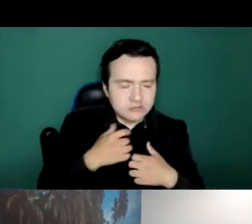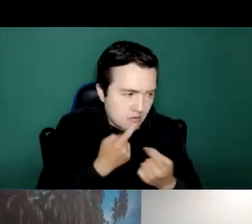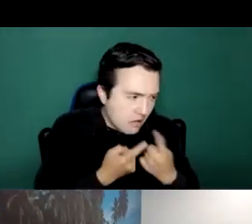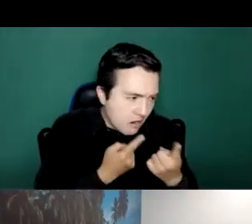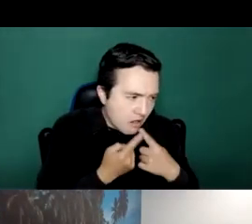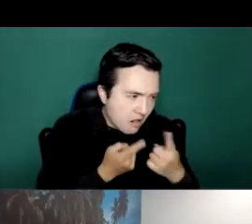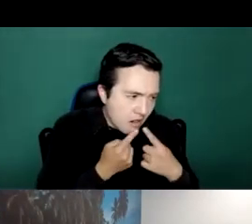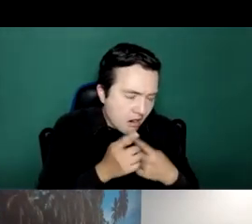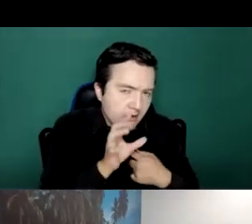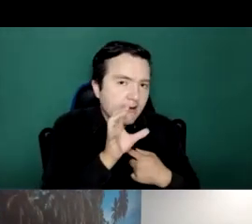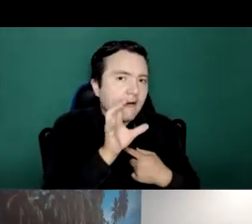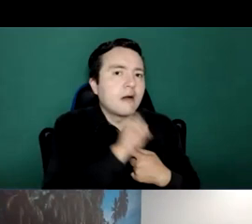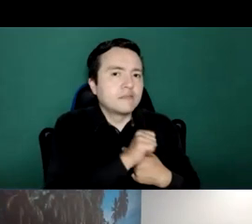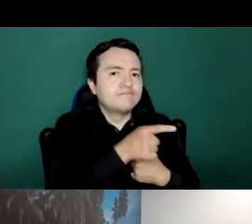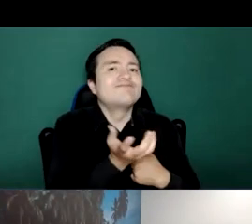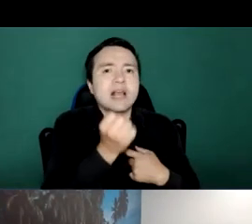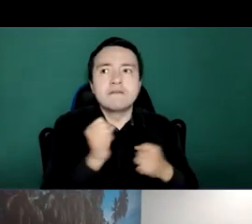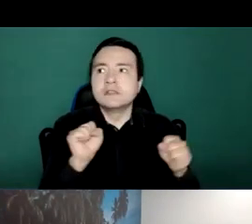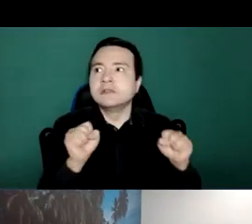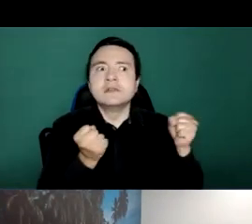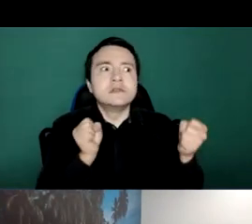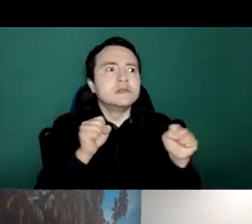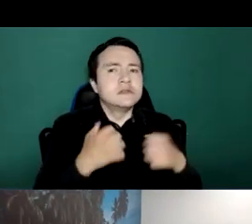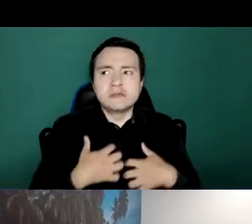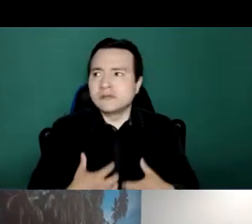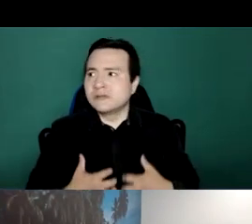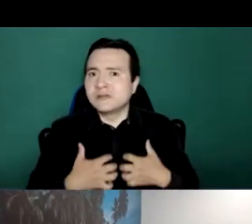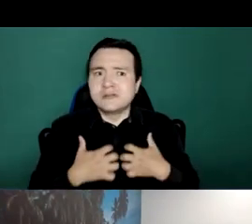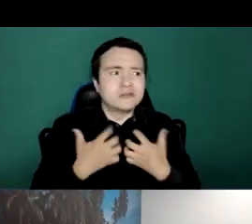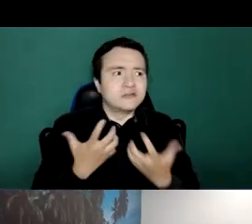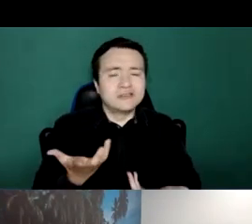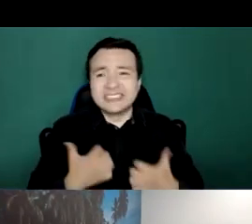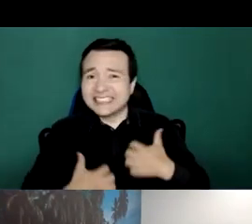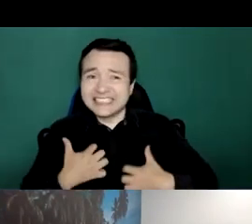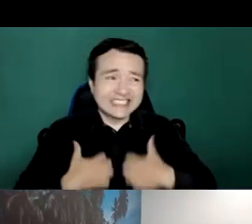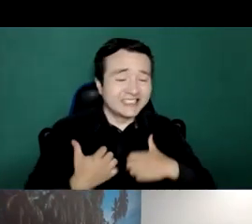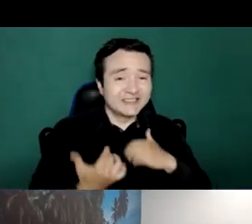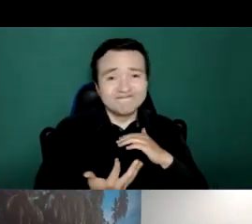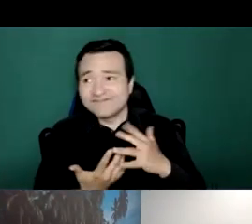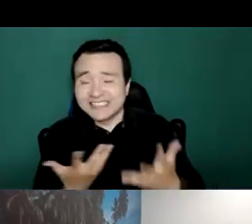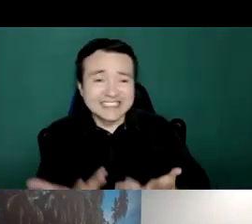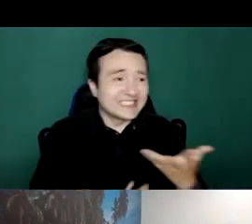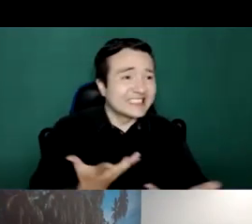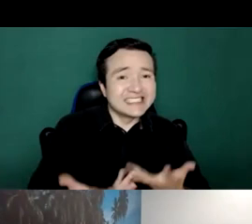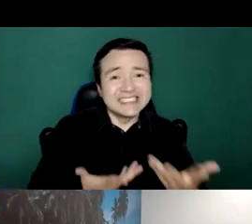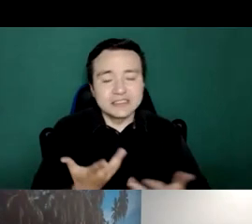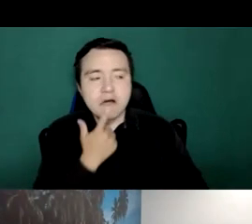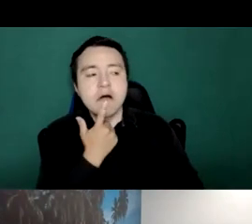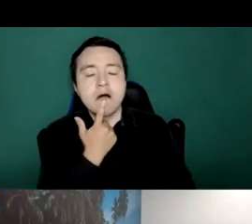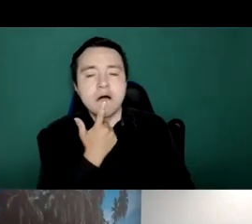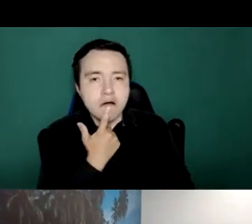we noticed that they were very anxious and needed to have their emotional well-being